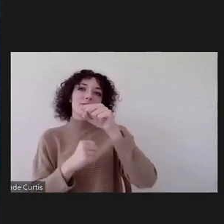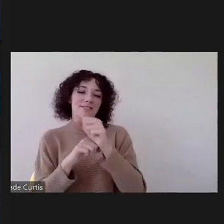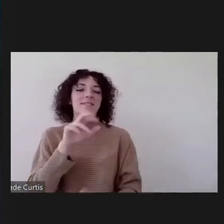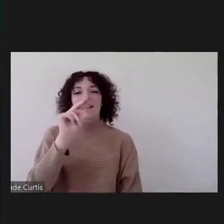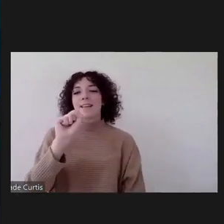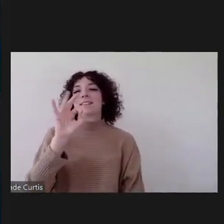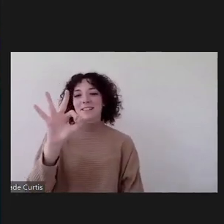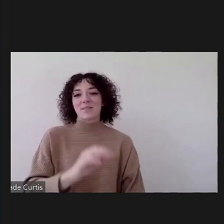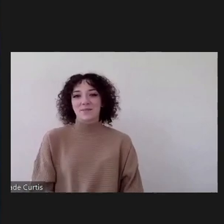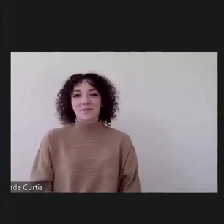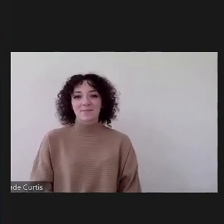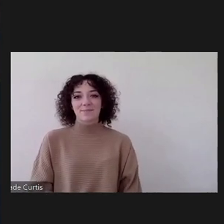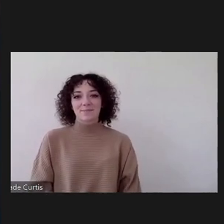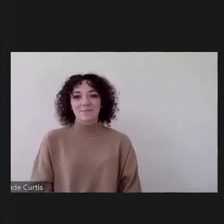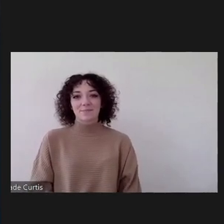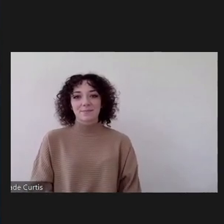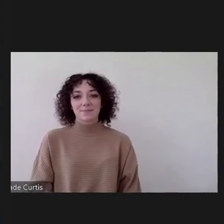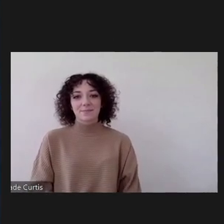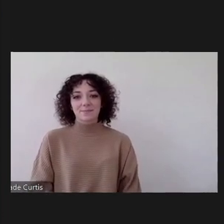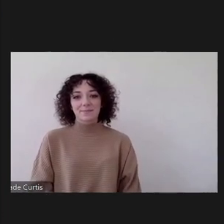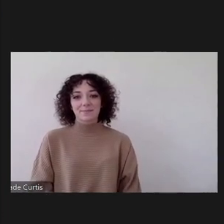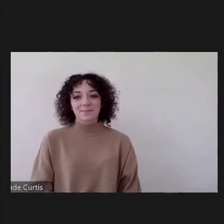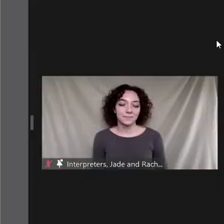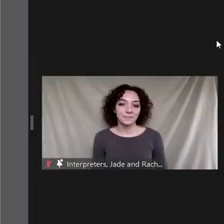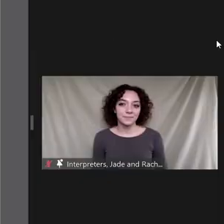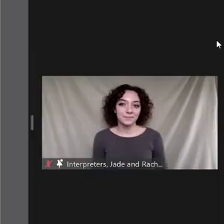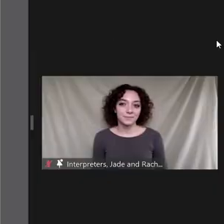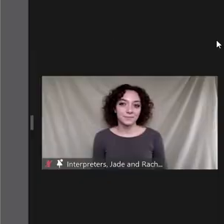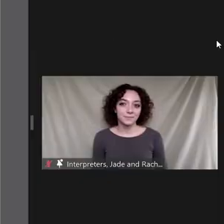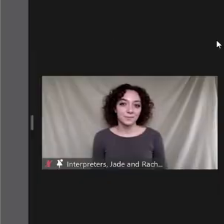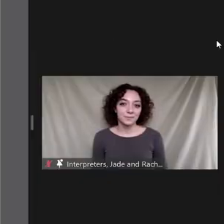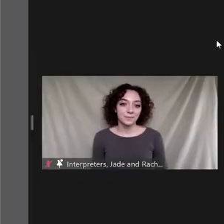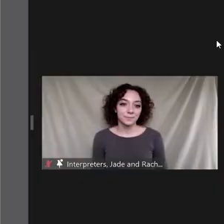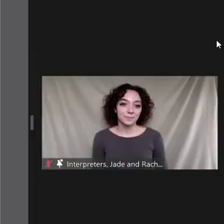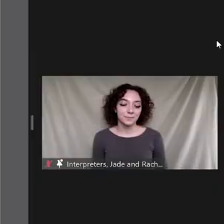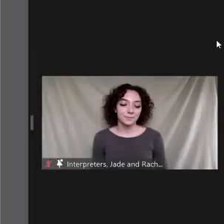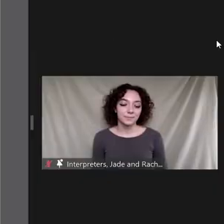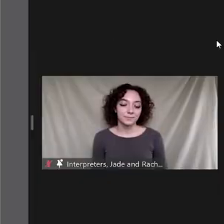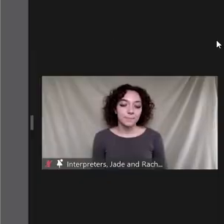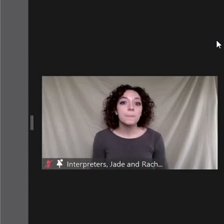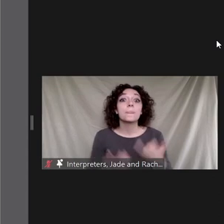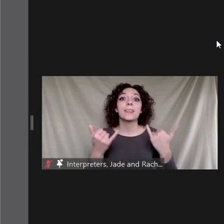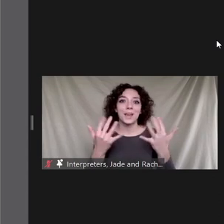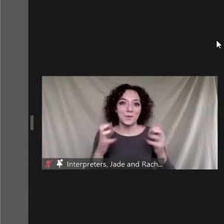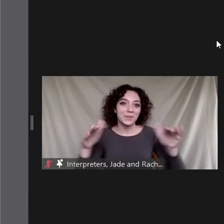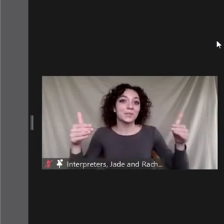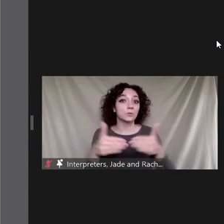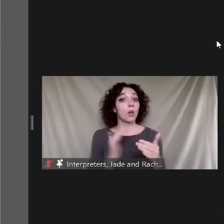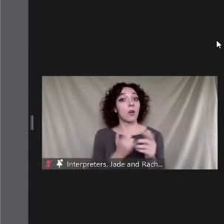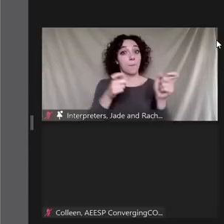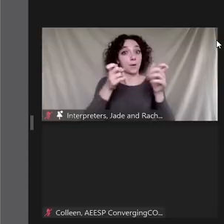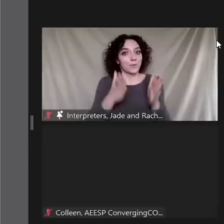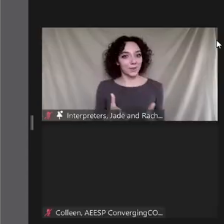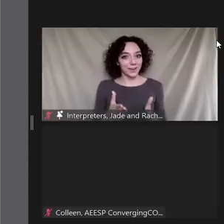i'd now like to introduce our moderator